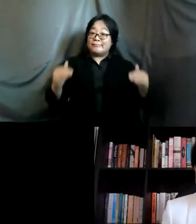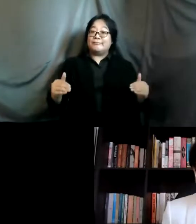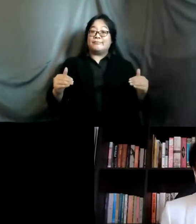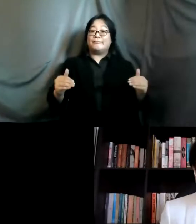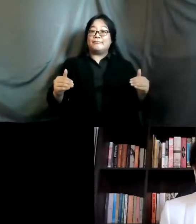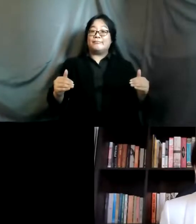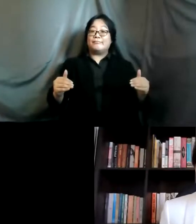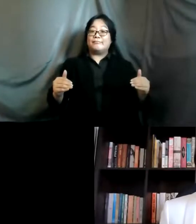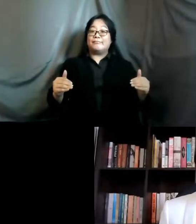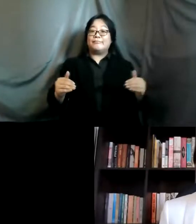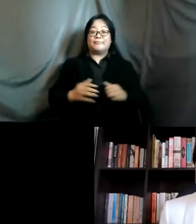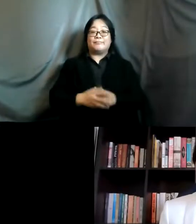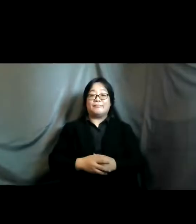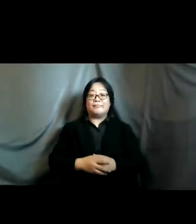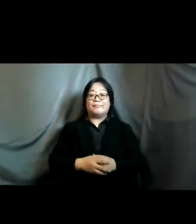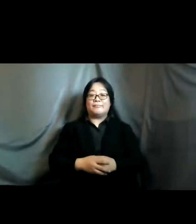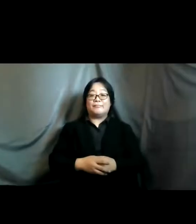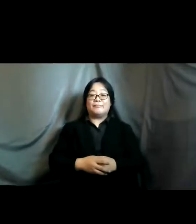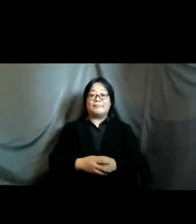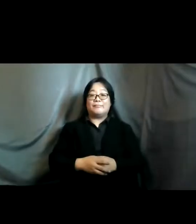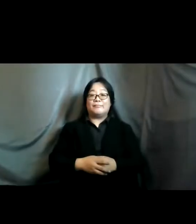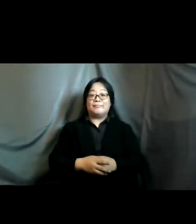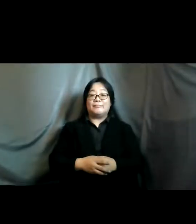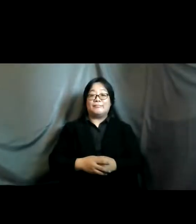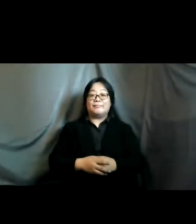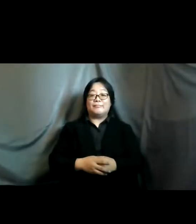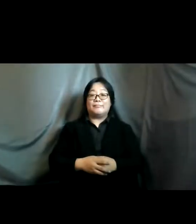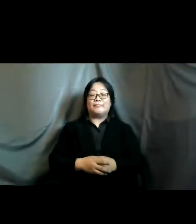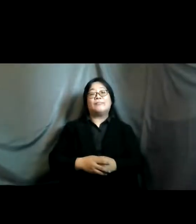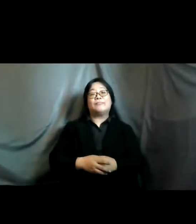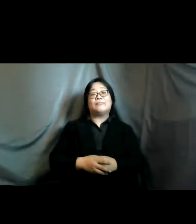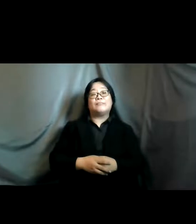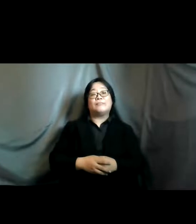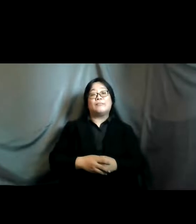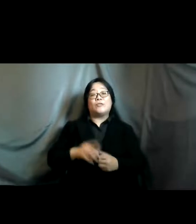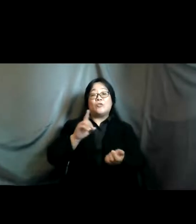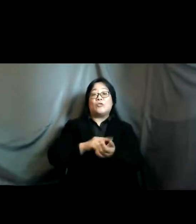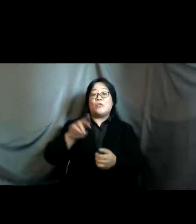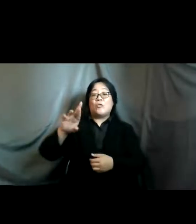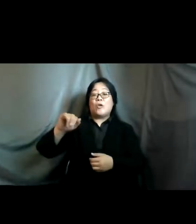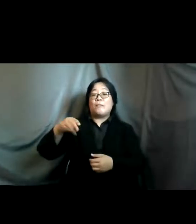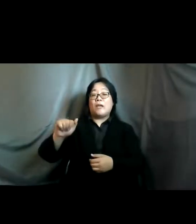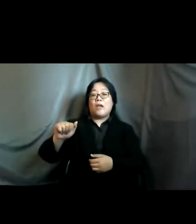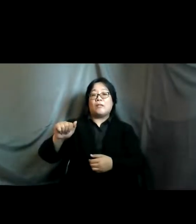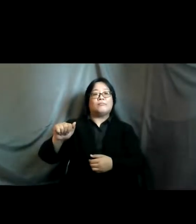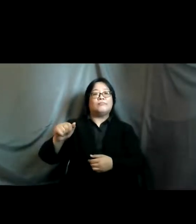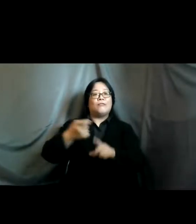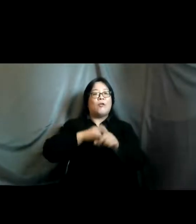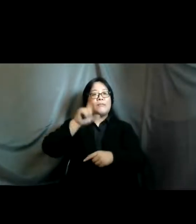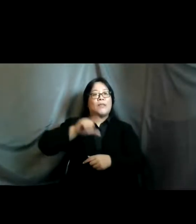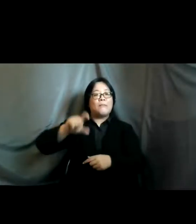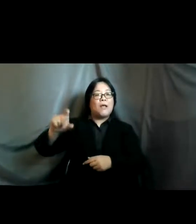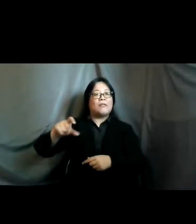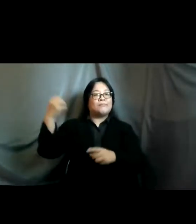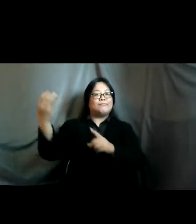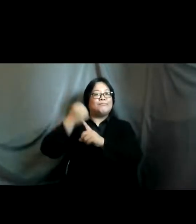youth advocate suraksha giri a youth activist from nepal now suraksha is an active youth volunteer and youth champion with